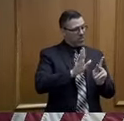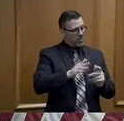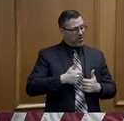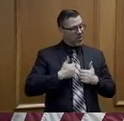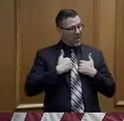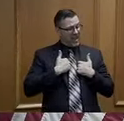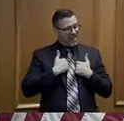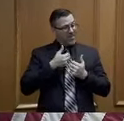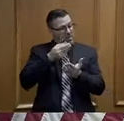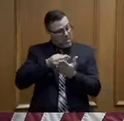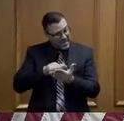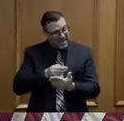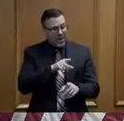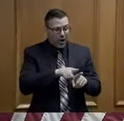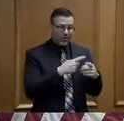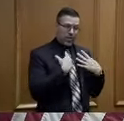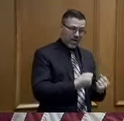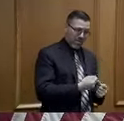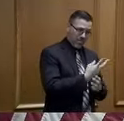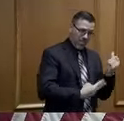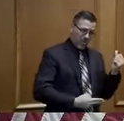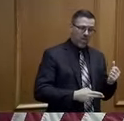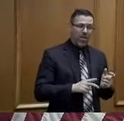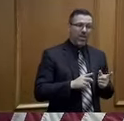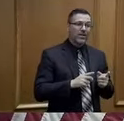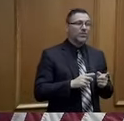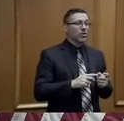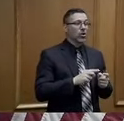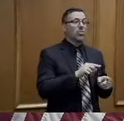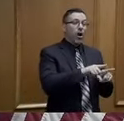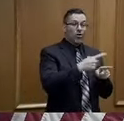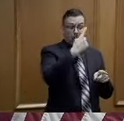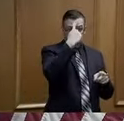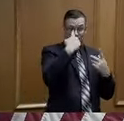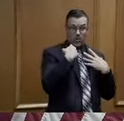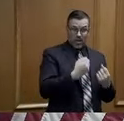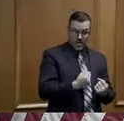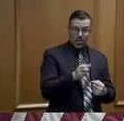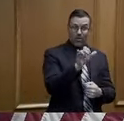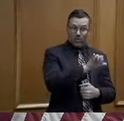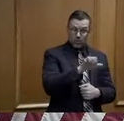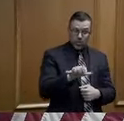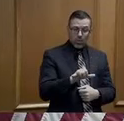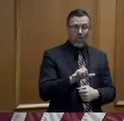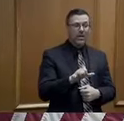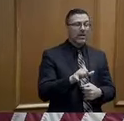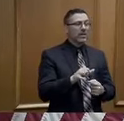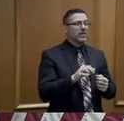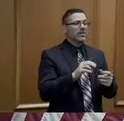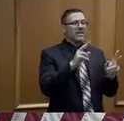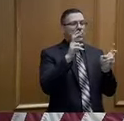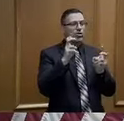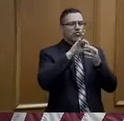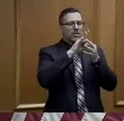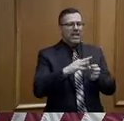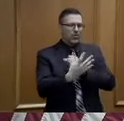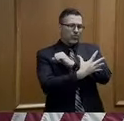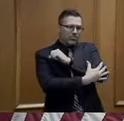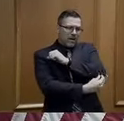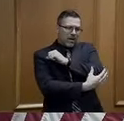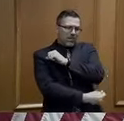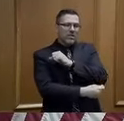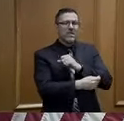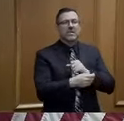And not just COVID-19 health standpoint, but mental health, issues related to poverty and loss of